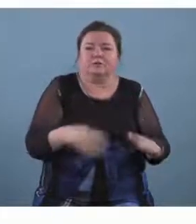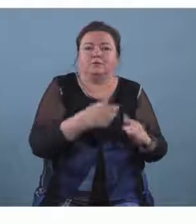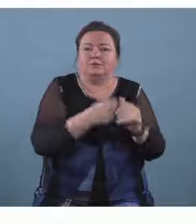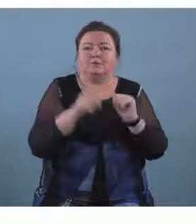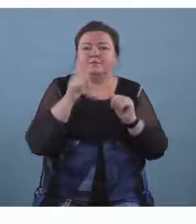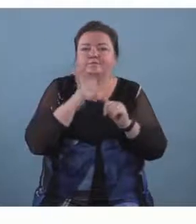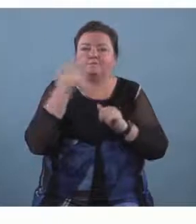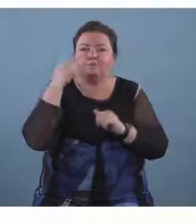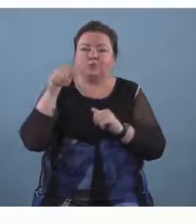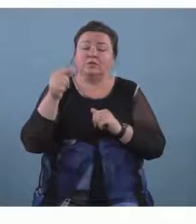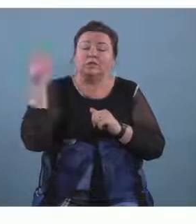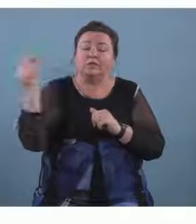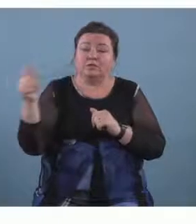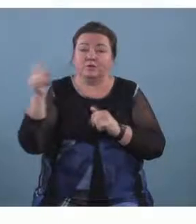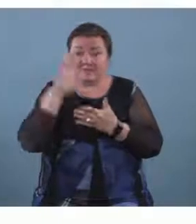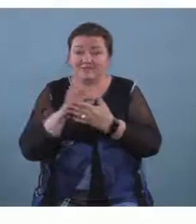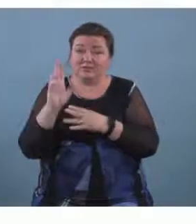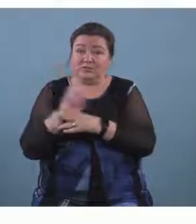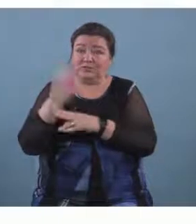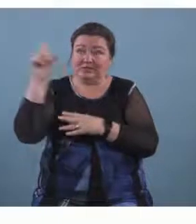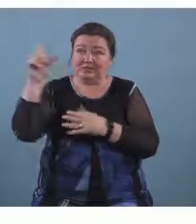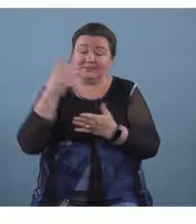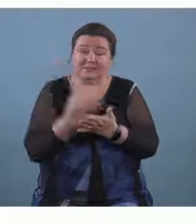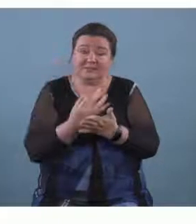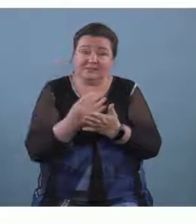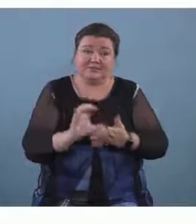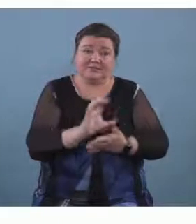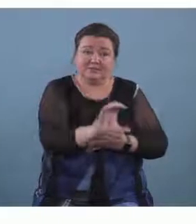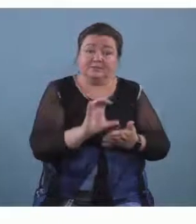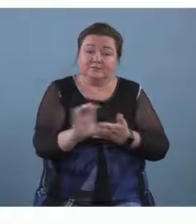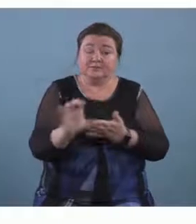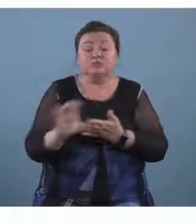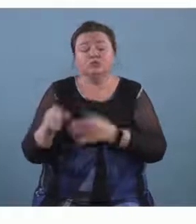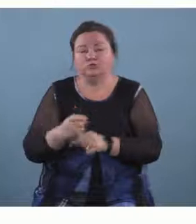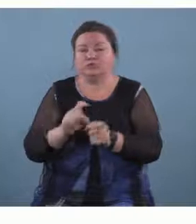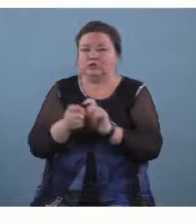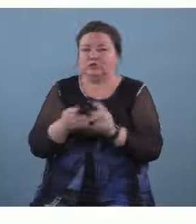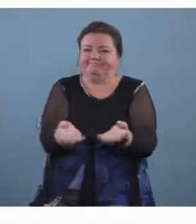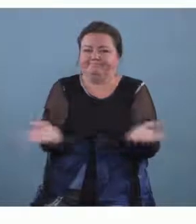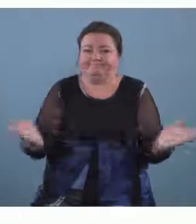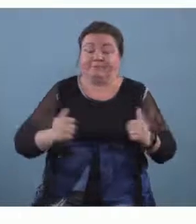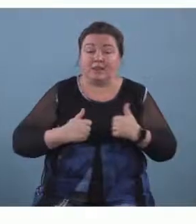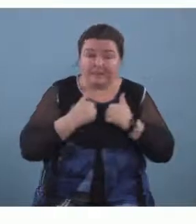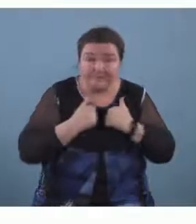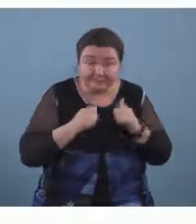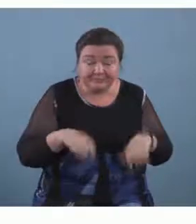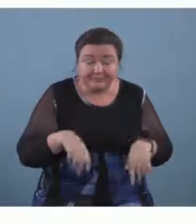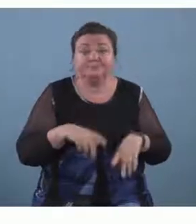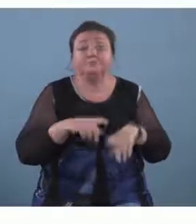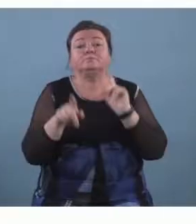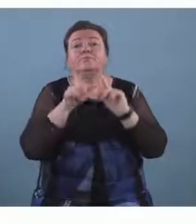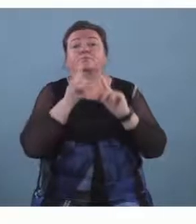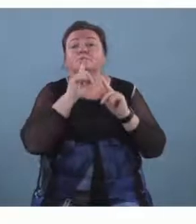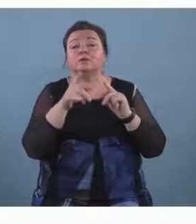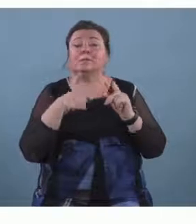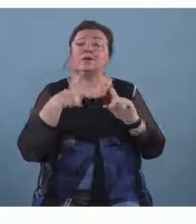that this funding um is life-changing so our intention is to make sure that